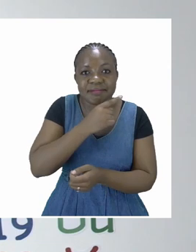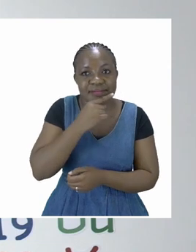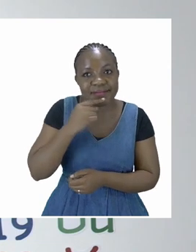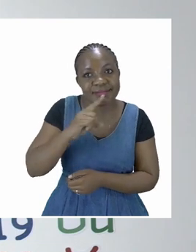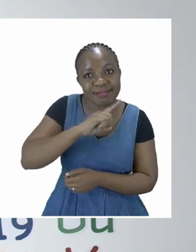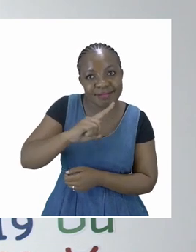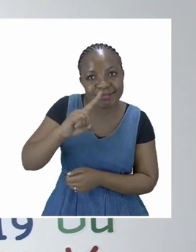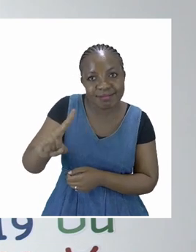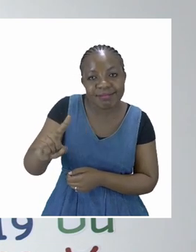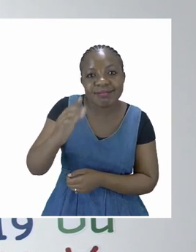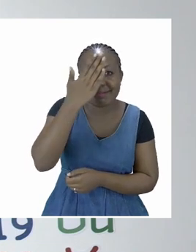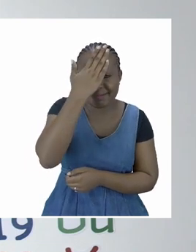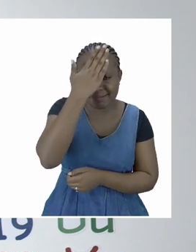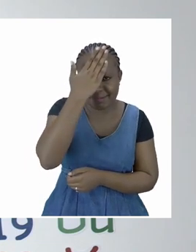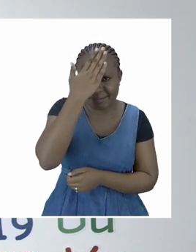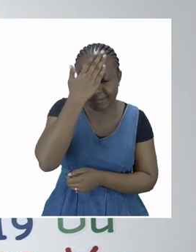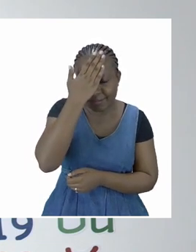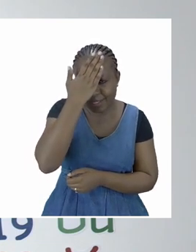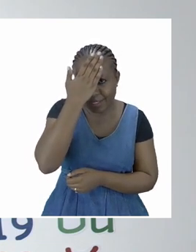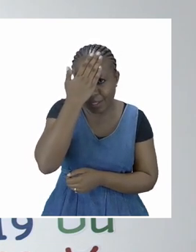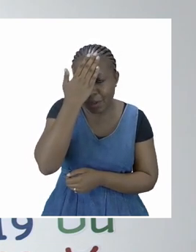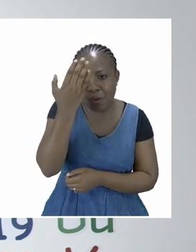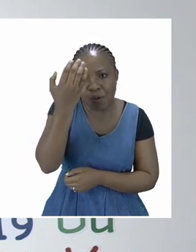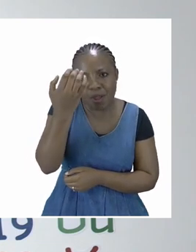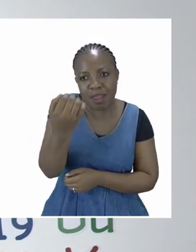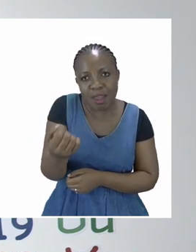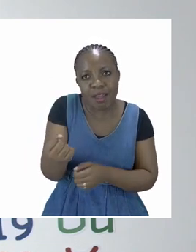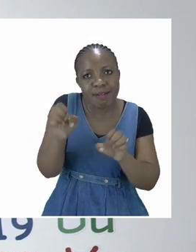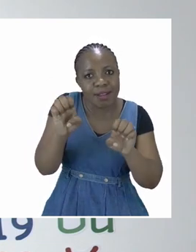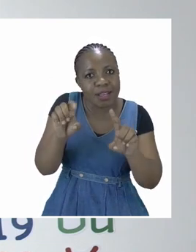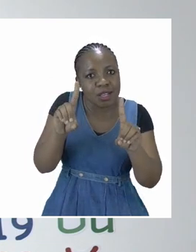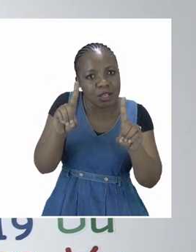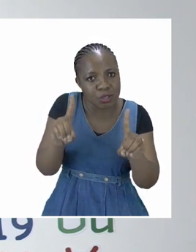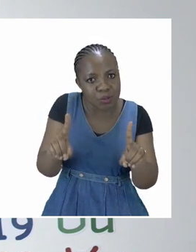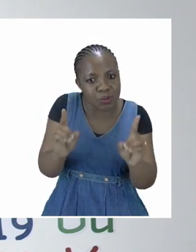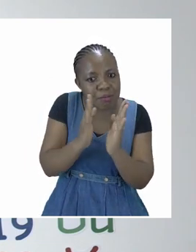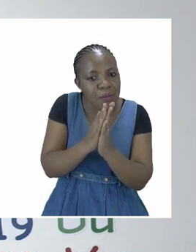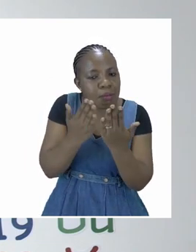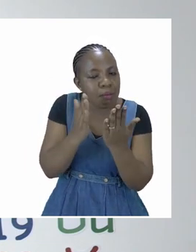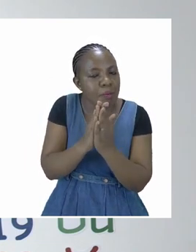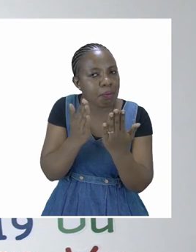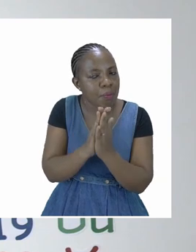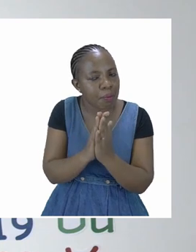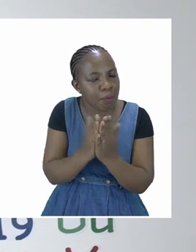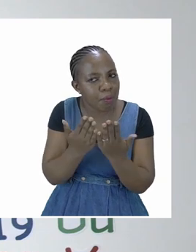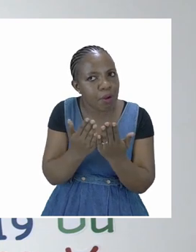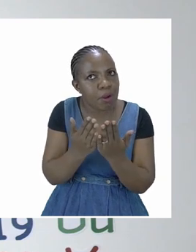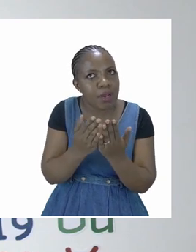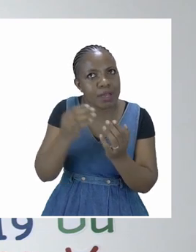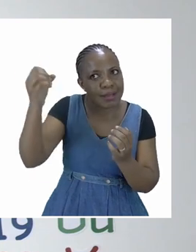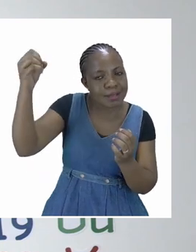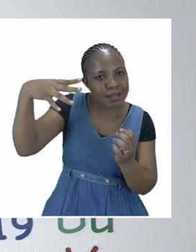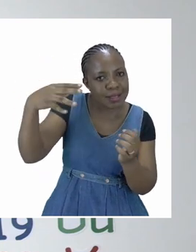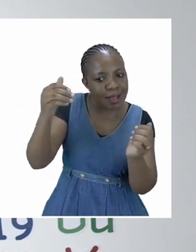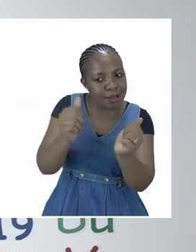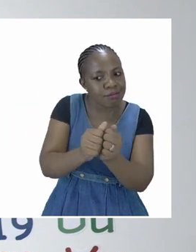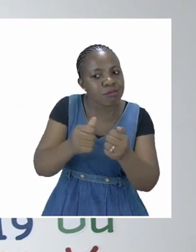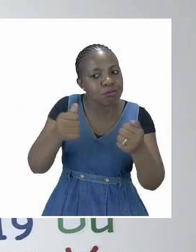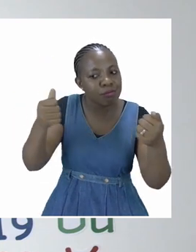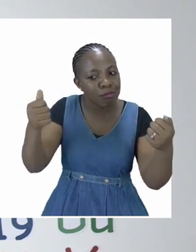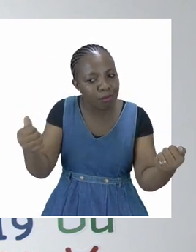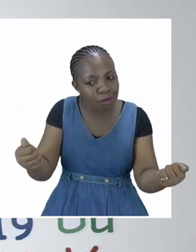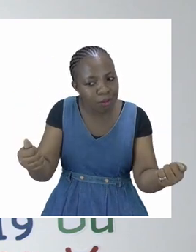education booklet in our daily newspaper street sales or at your school